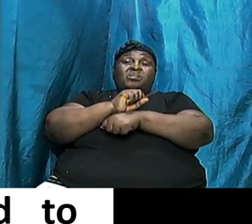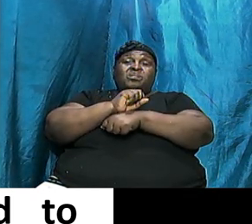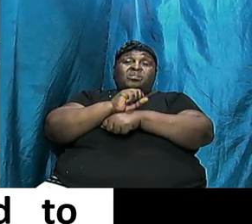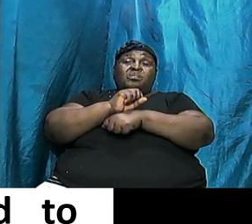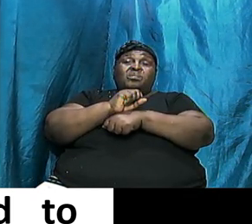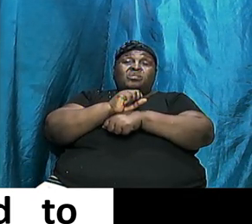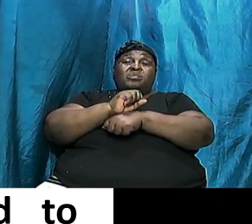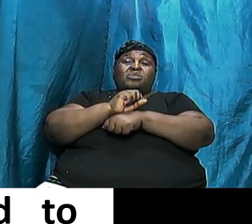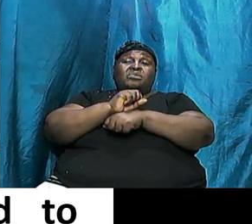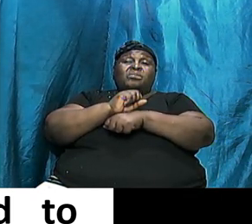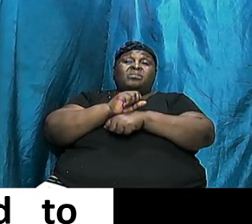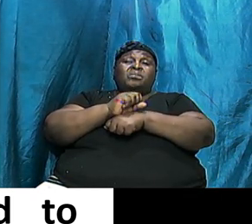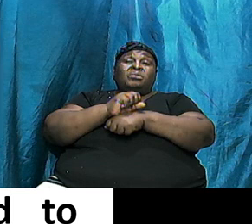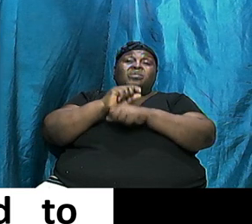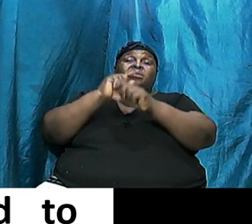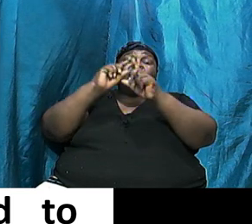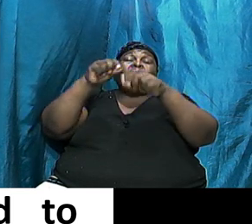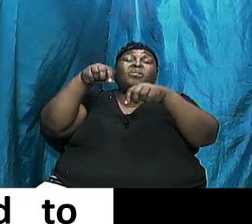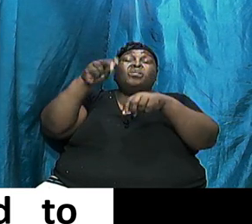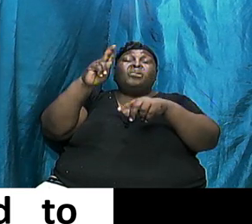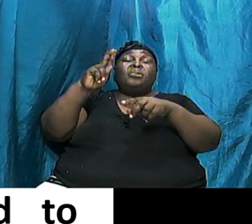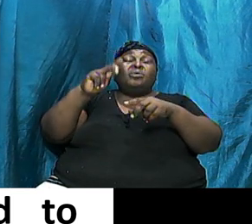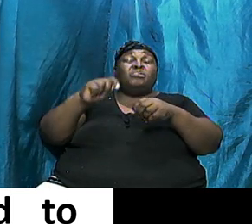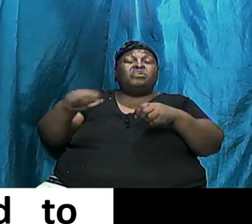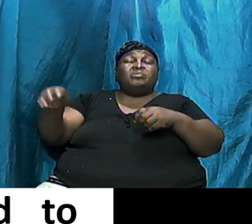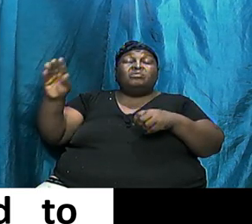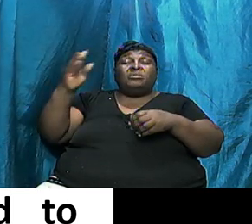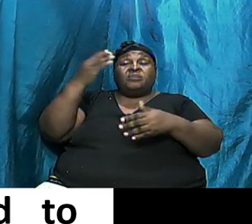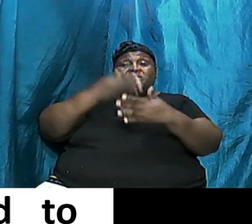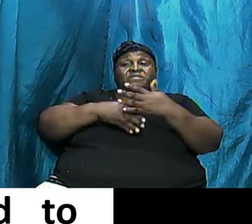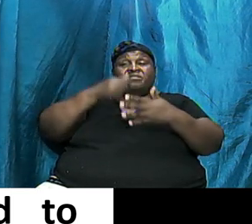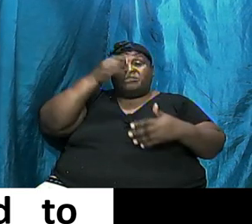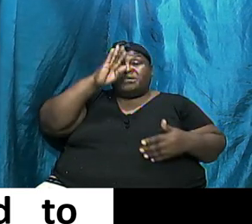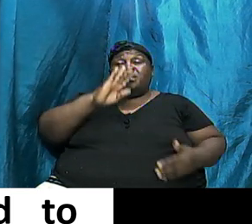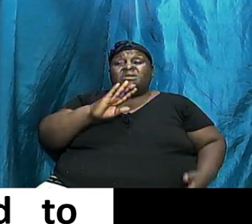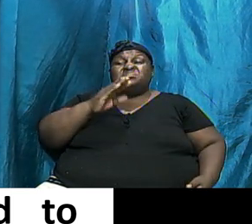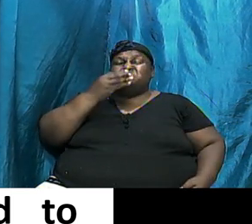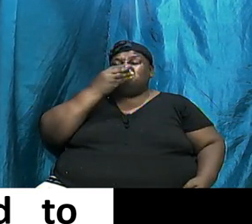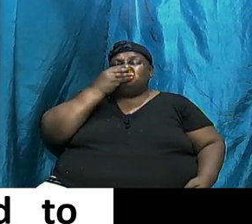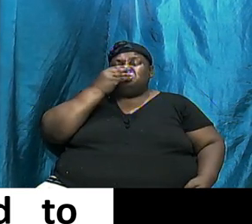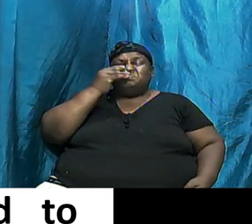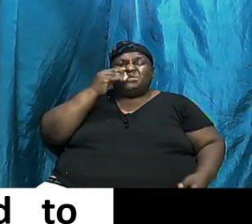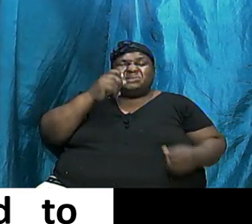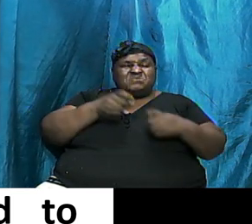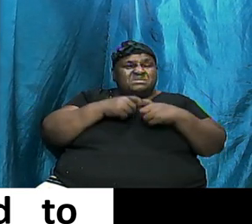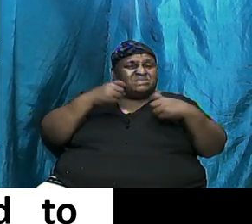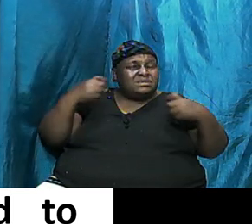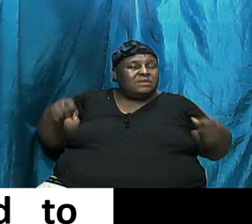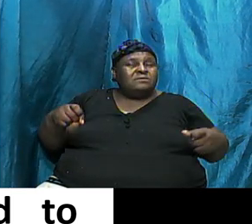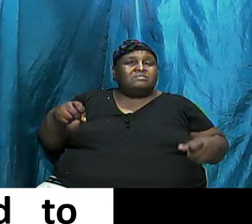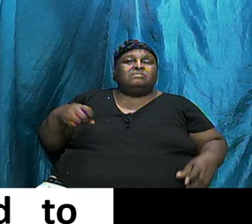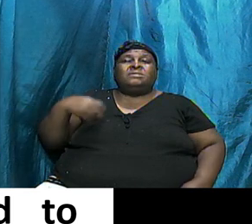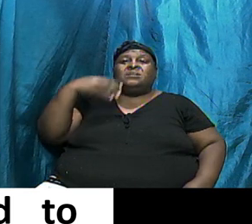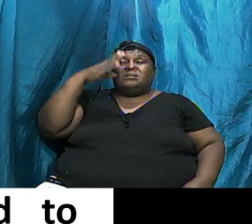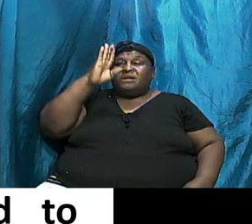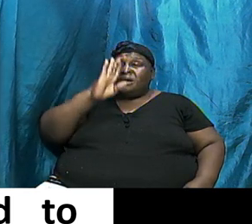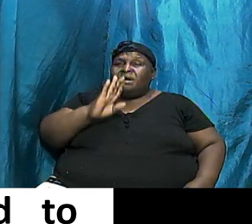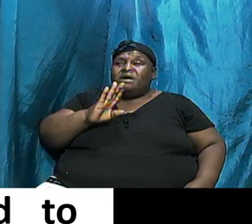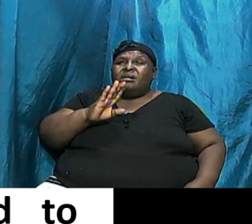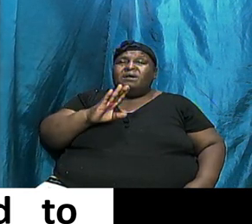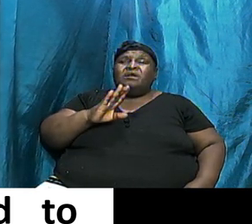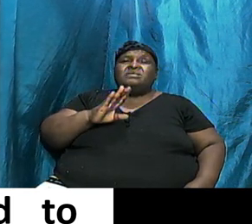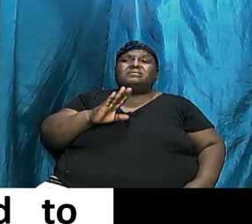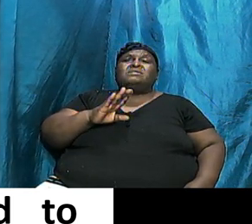Before The Nostrils Of God People Who Once Were Righteous Now Here It Is That God Saved Three